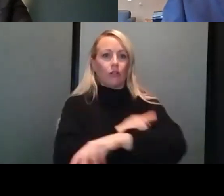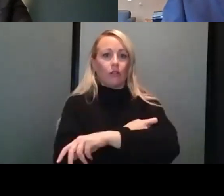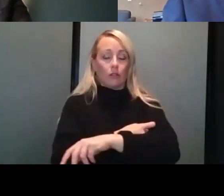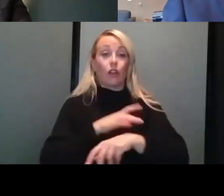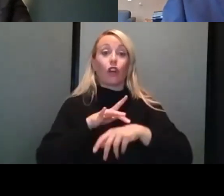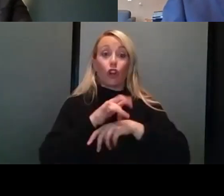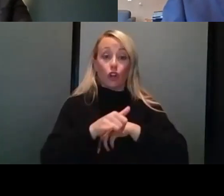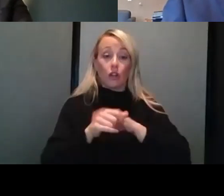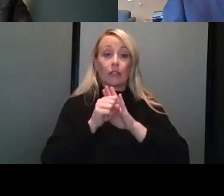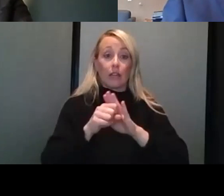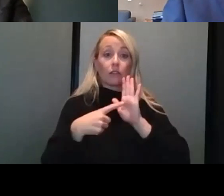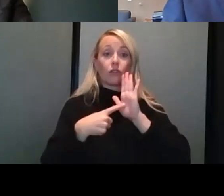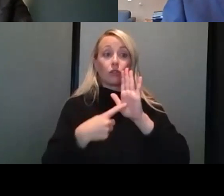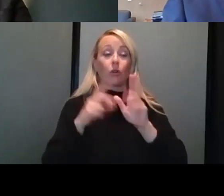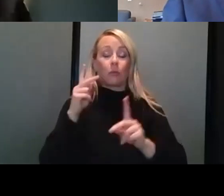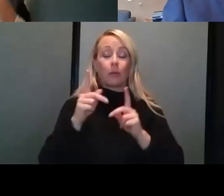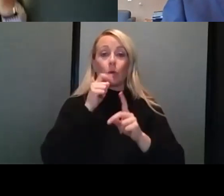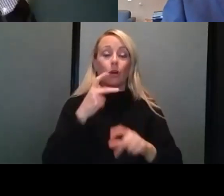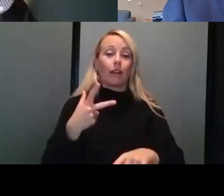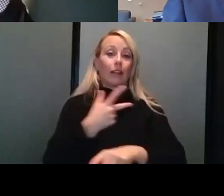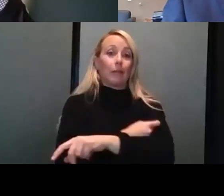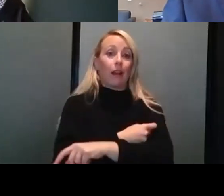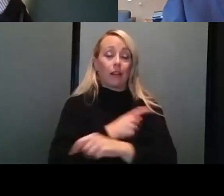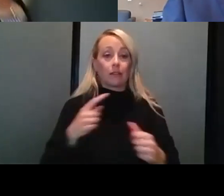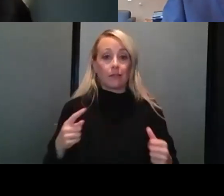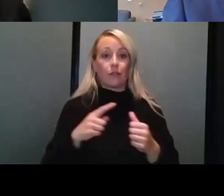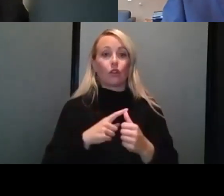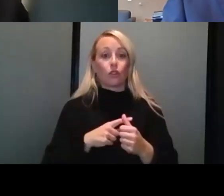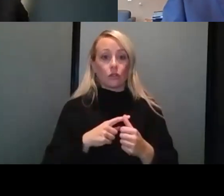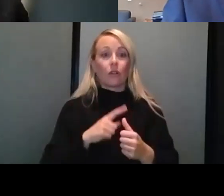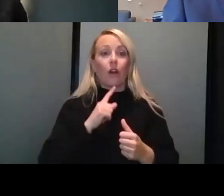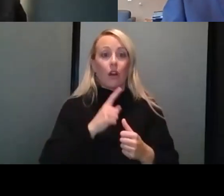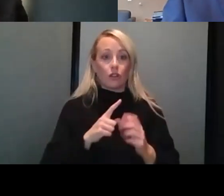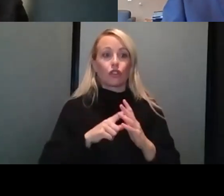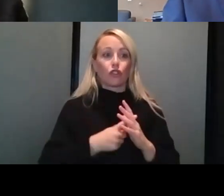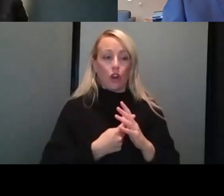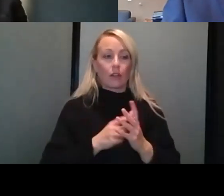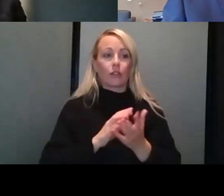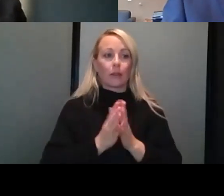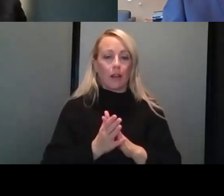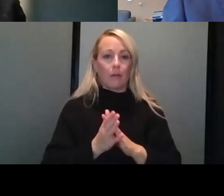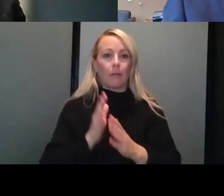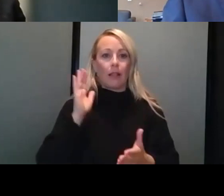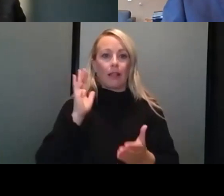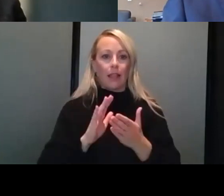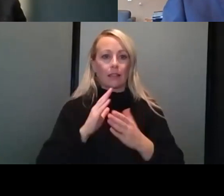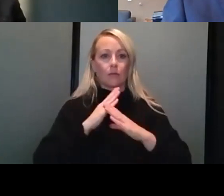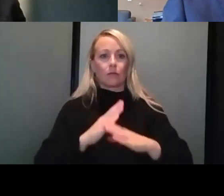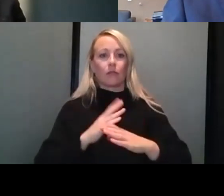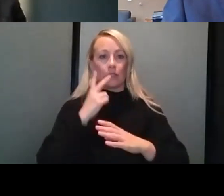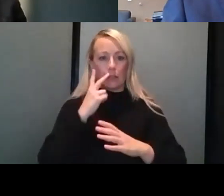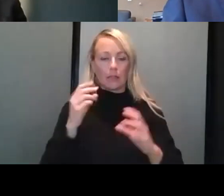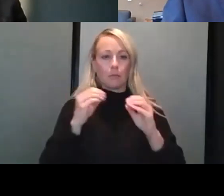that the people who were immunized first are starting to be less protective to see more infections